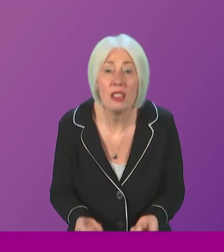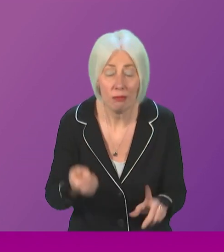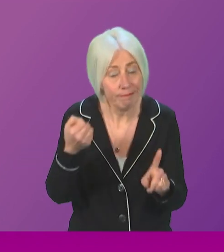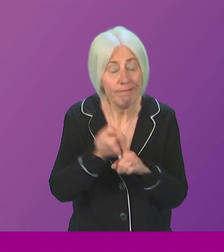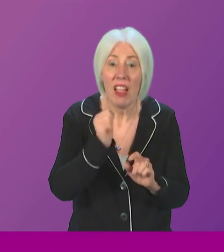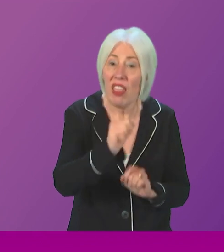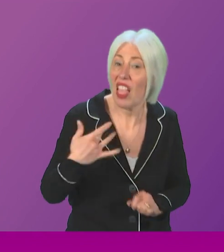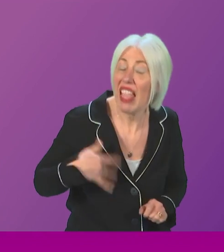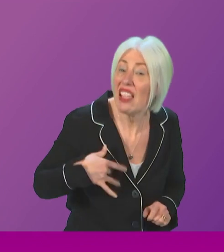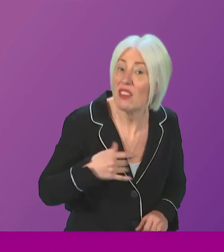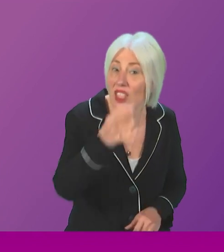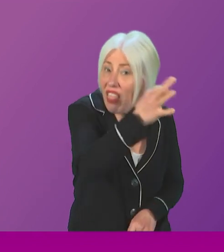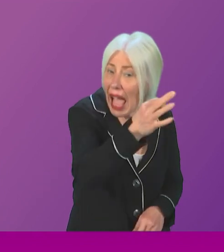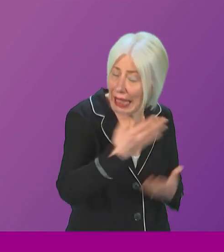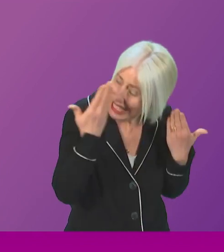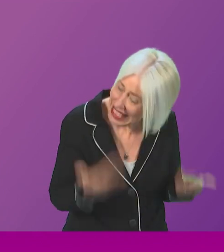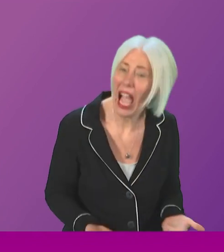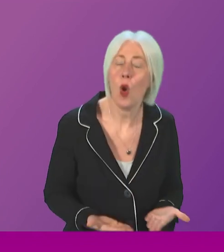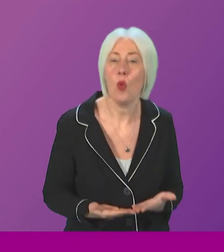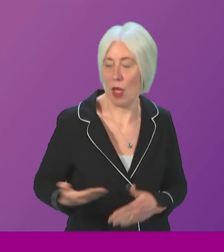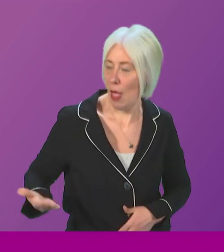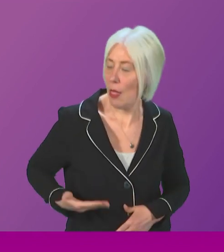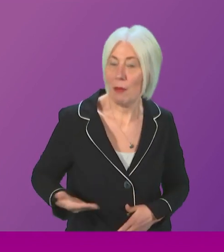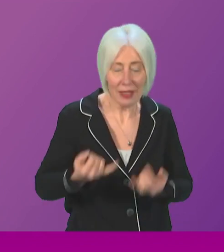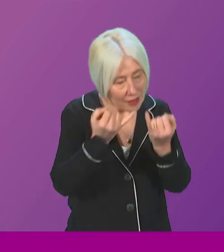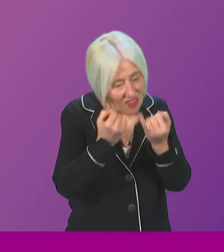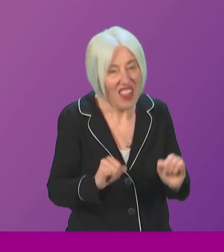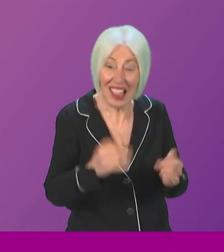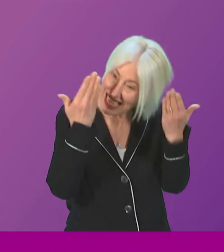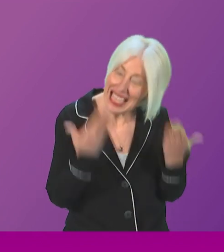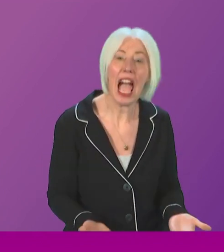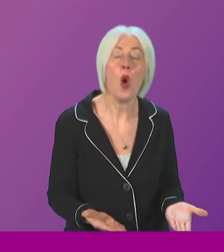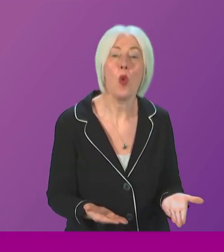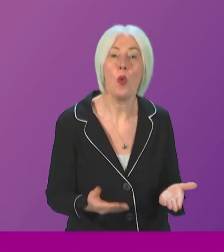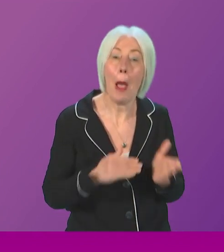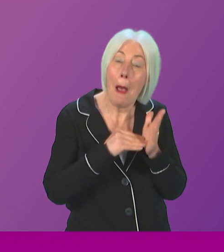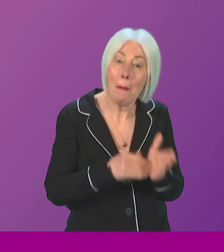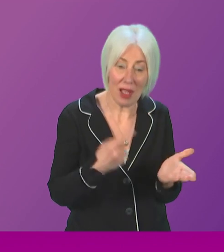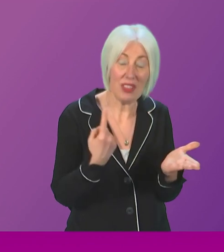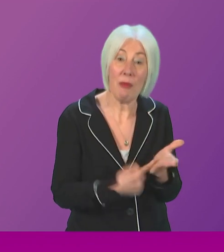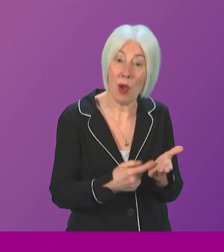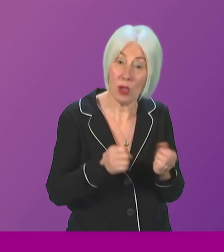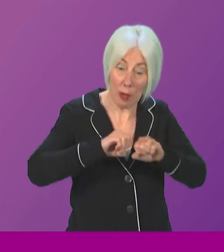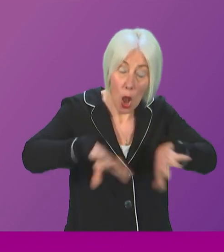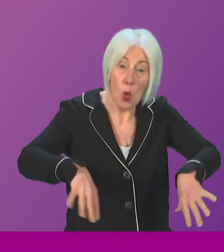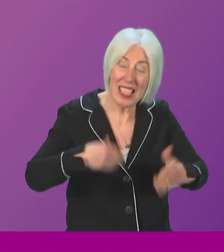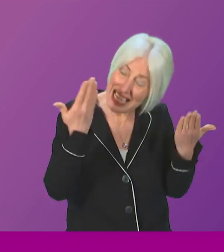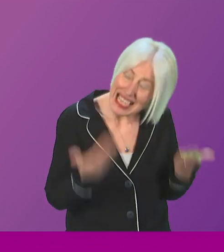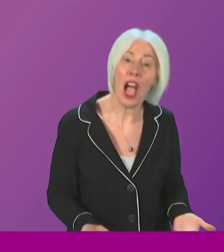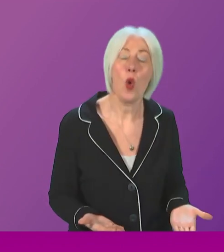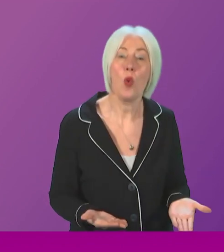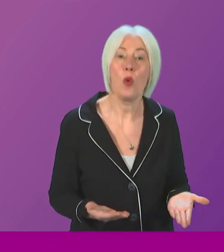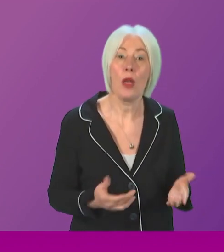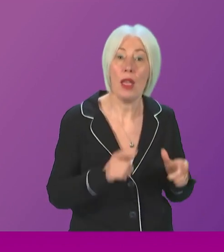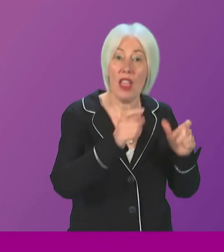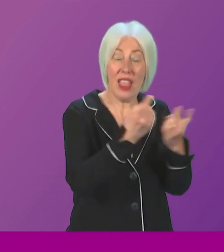lives of islanders right now. Businesses are failing right now. Millions of pounds are being lost right now. Exports are